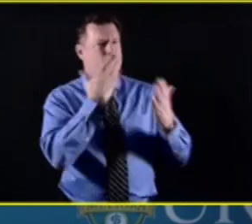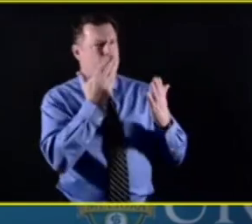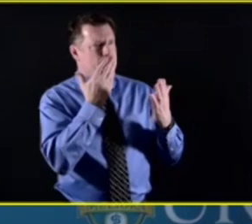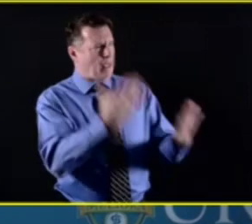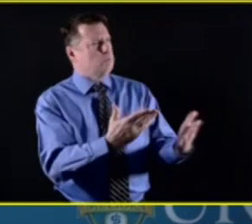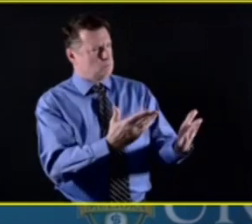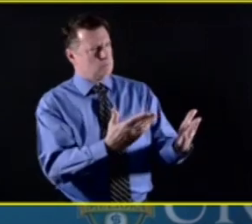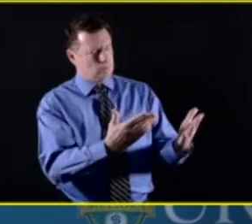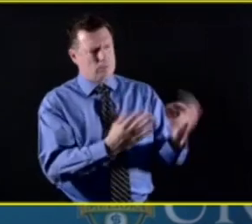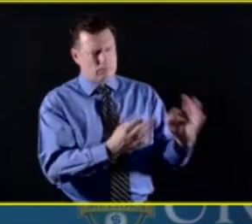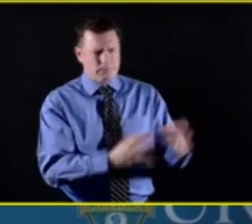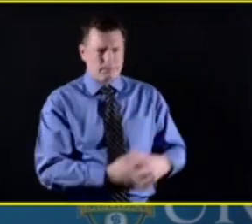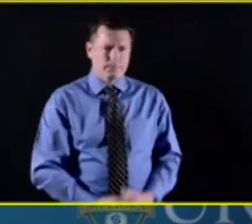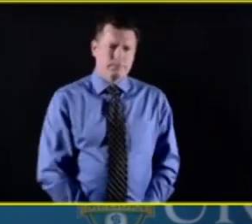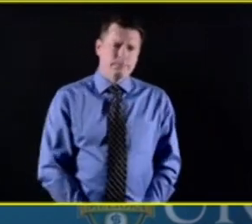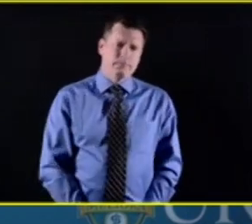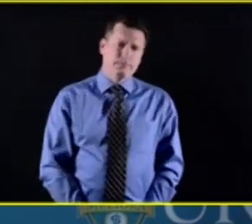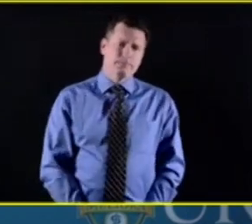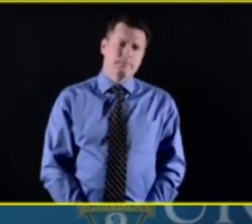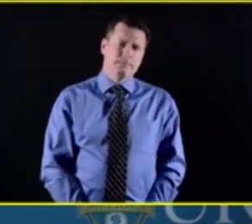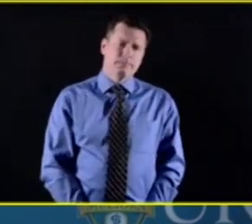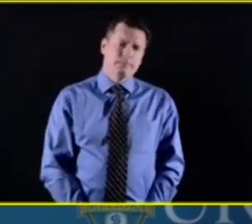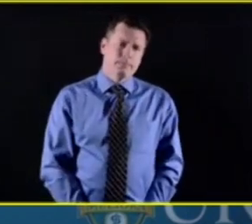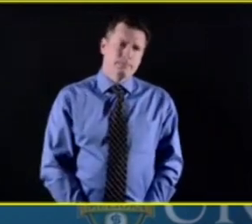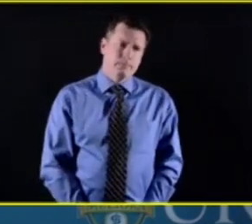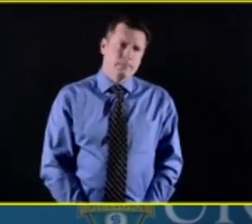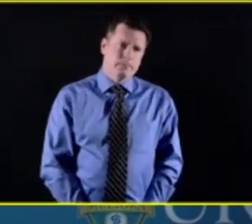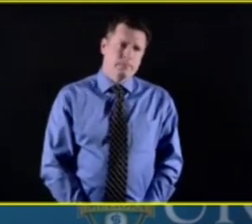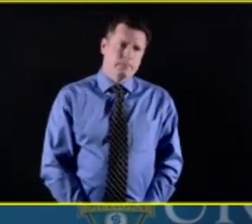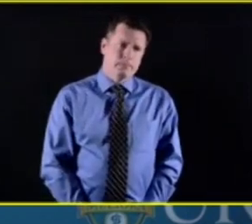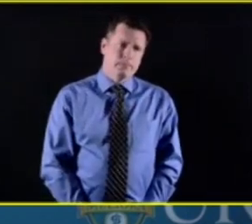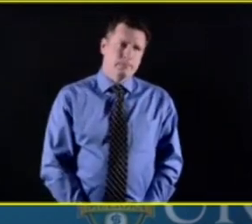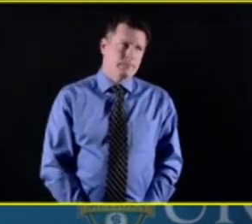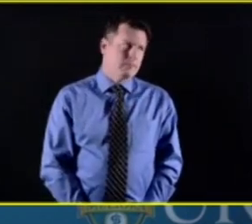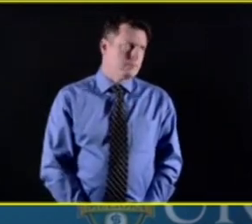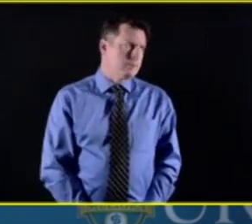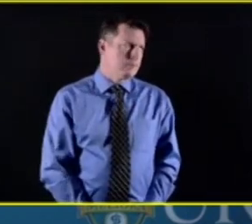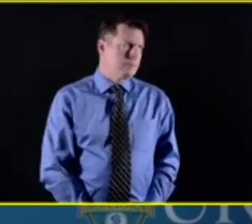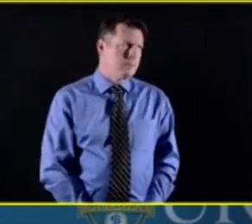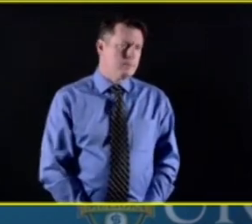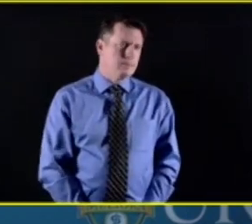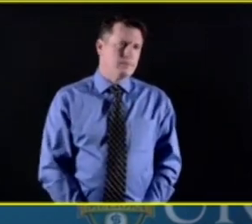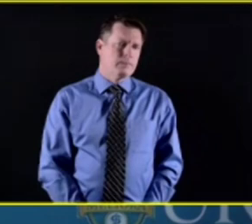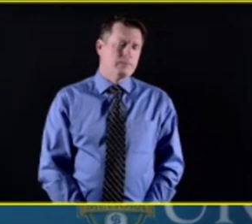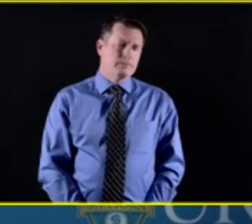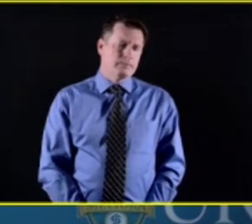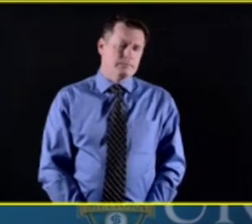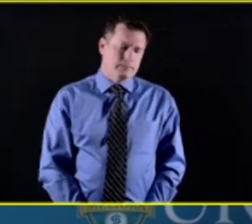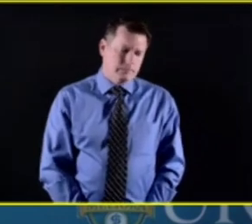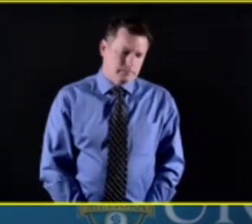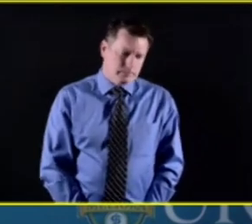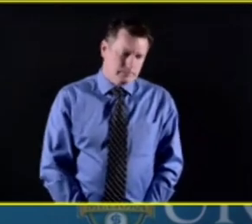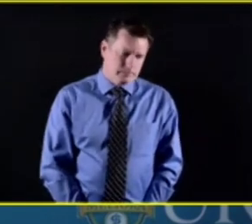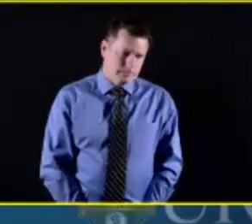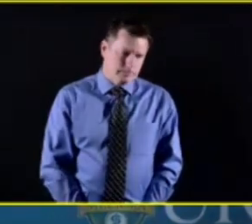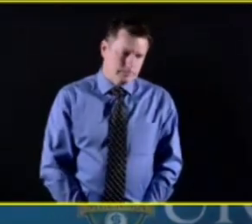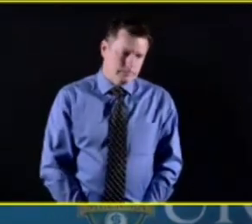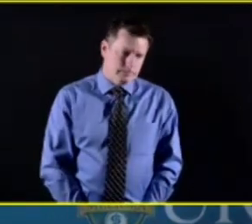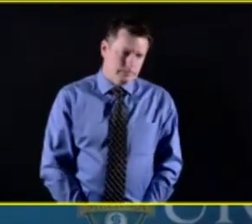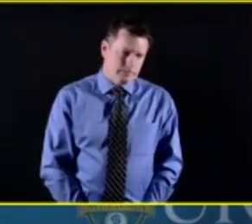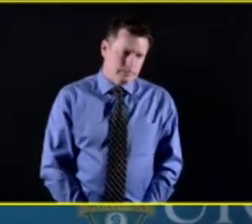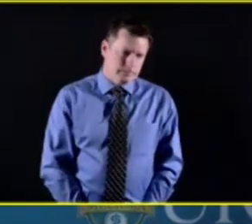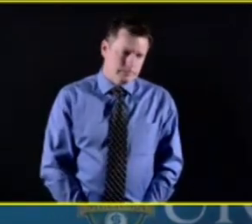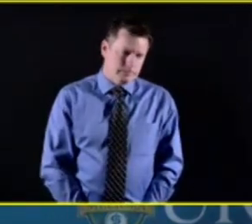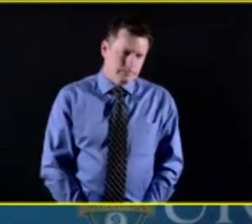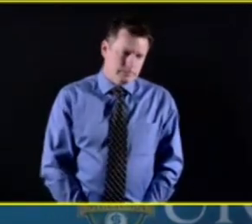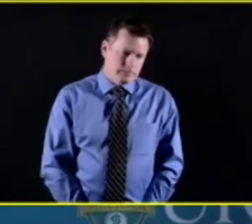I think is really important over time is that the understanding of the appreciation